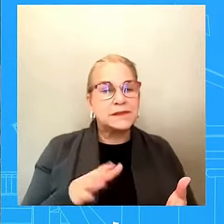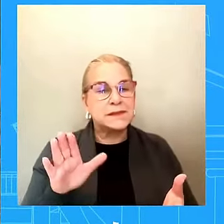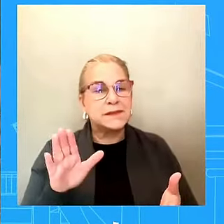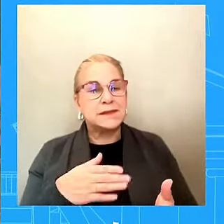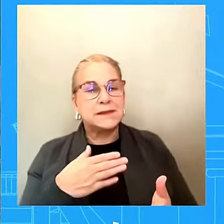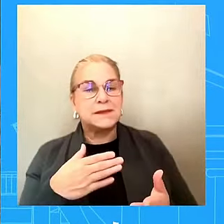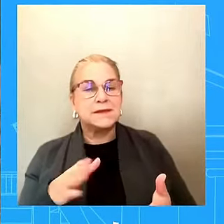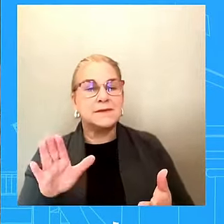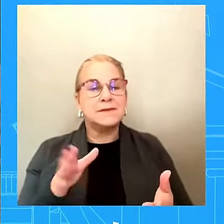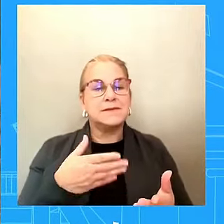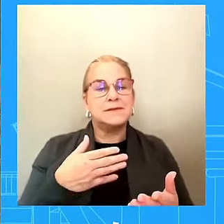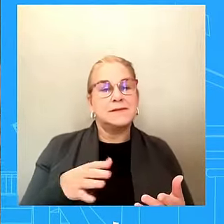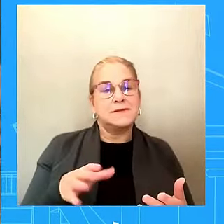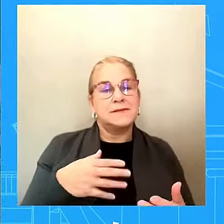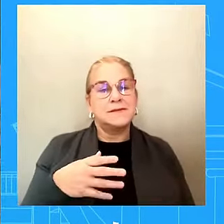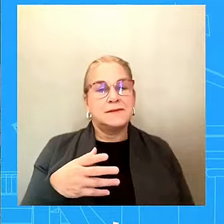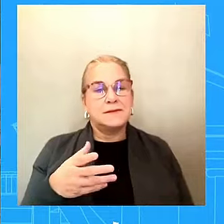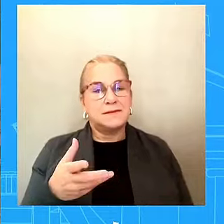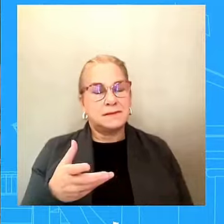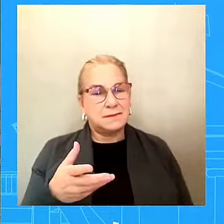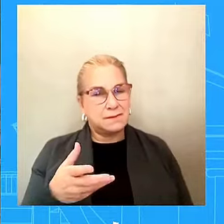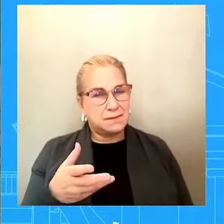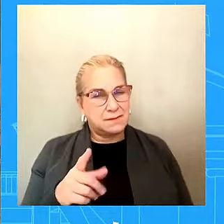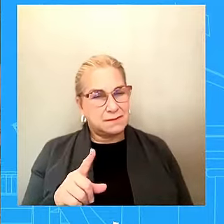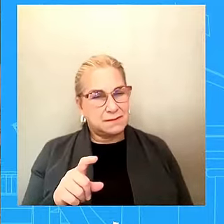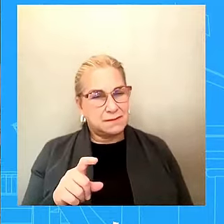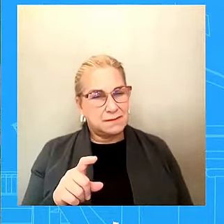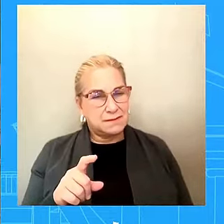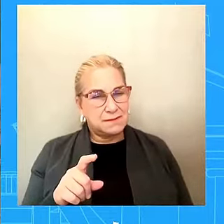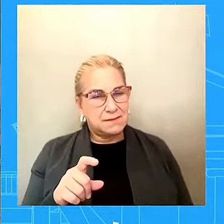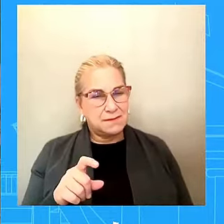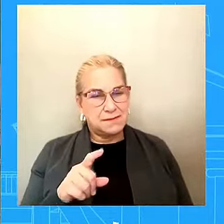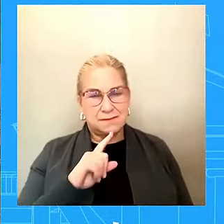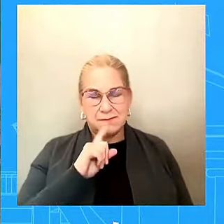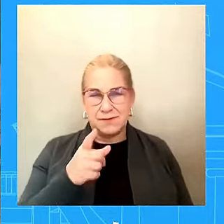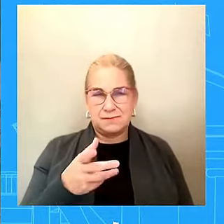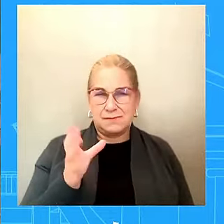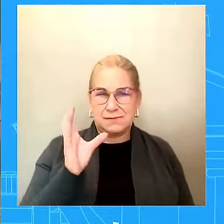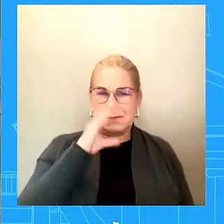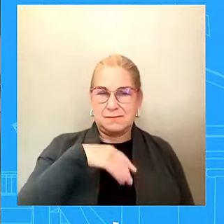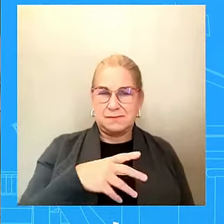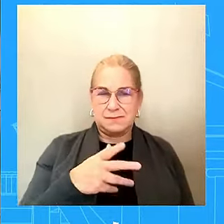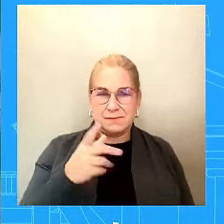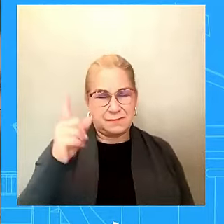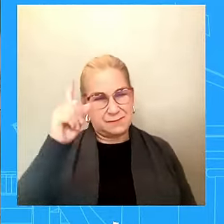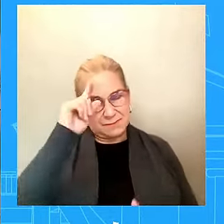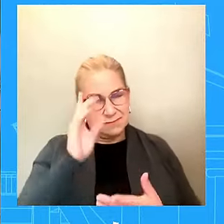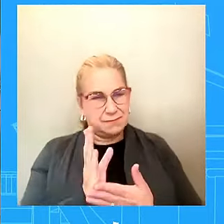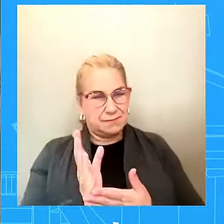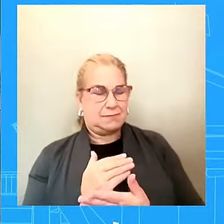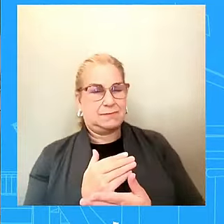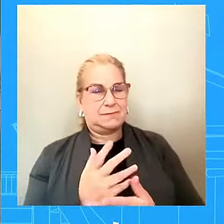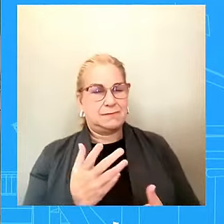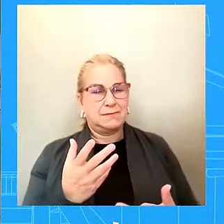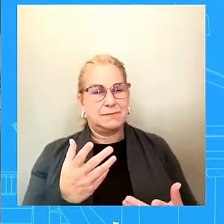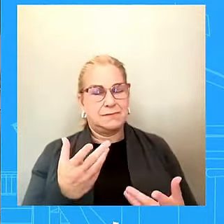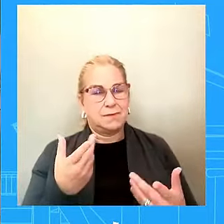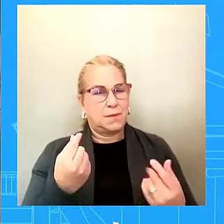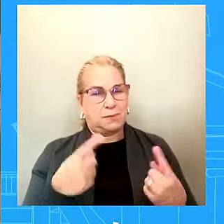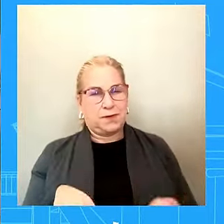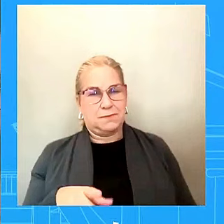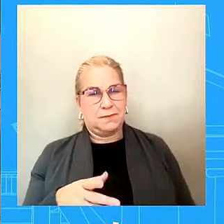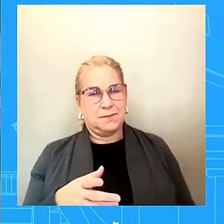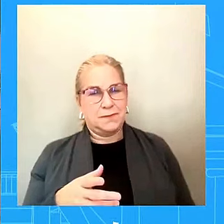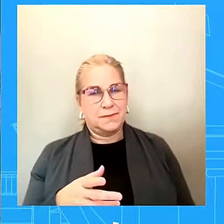snapped and become unhinged. Can you elaborate what he's concerned about there? Does he have concerns that Trump lacks the mental fitness